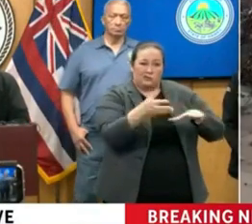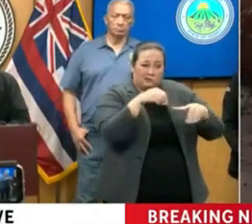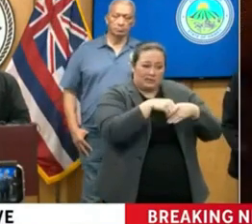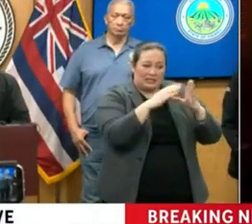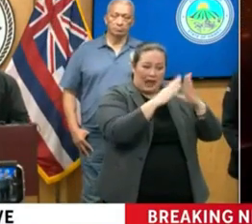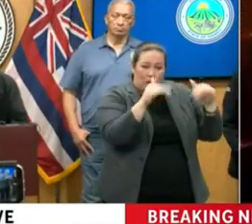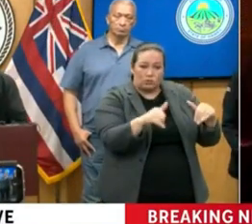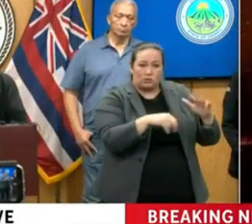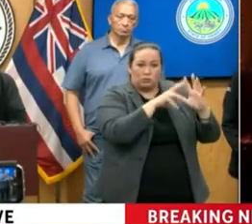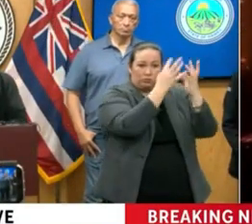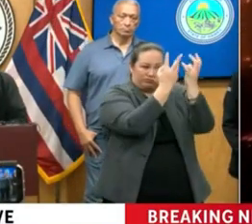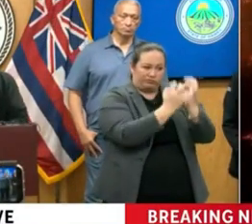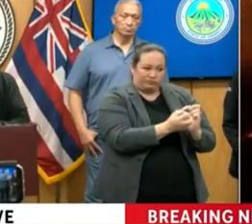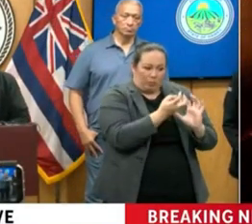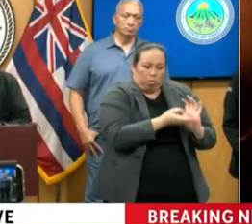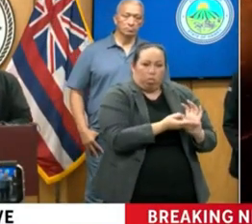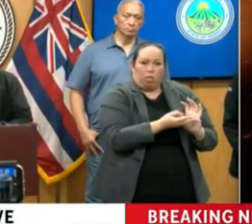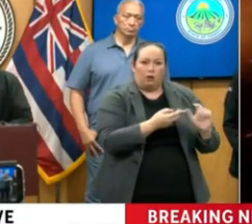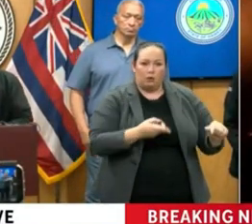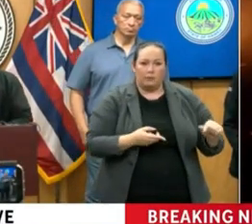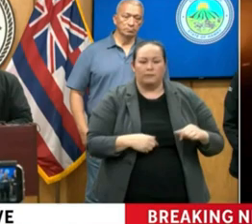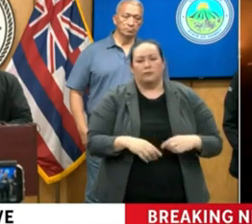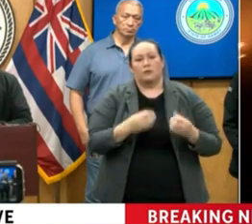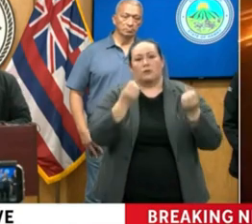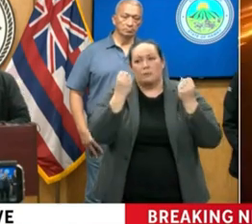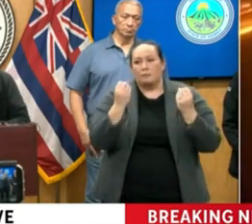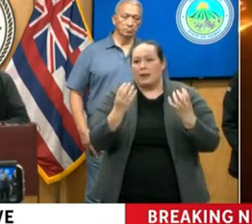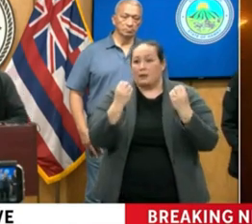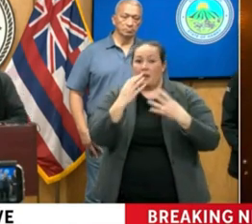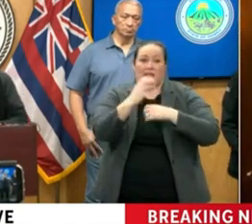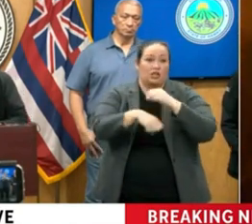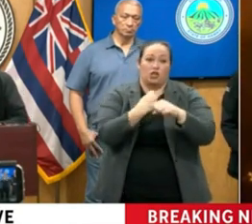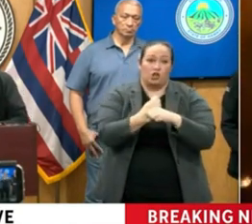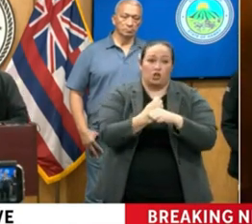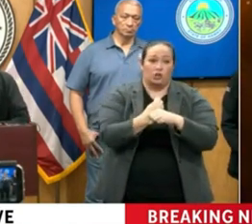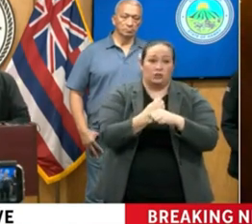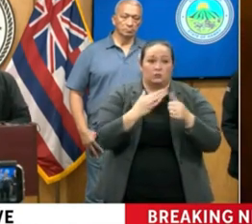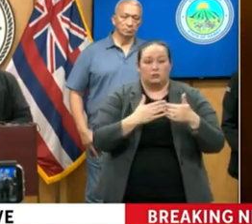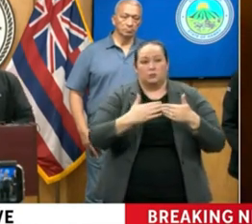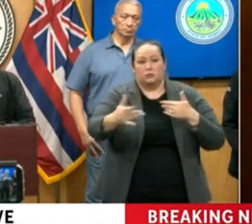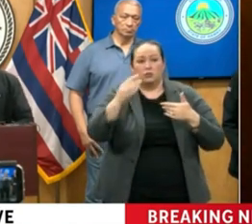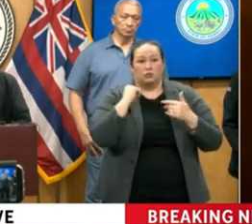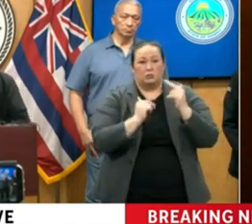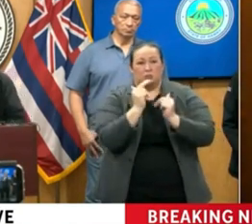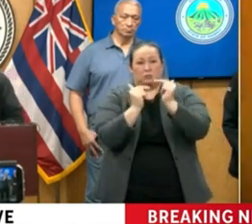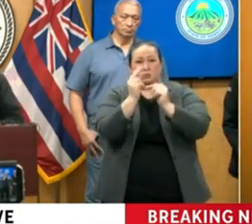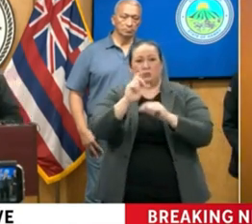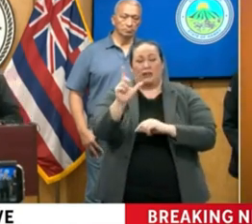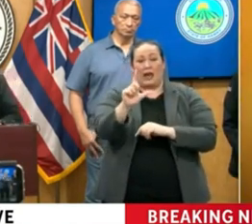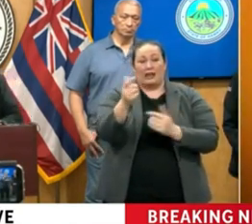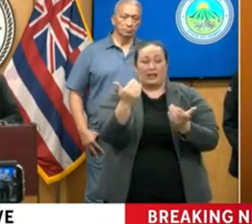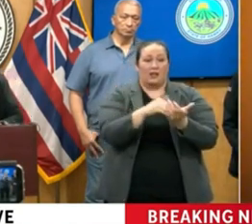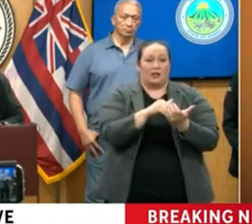To give perspective, it is going to take many years to rebuild Lahaina. When you see the full